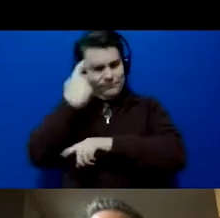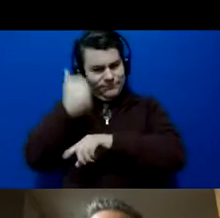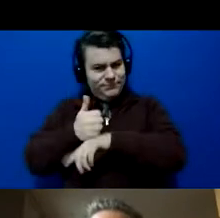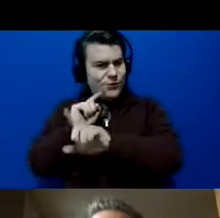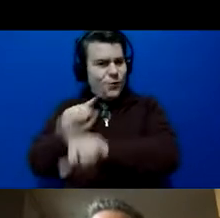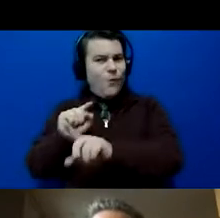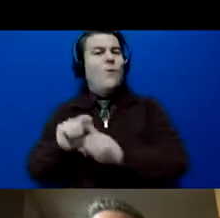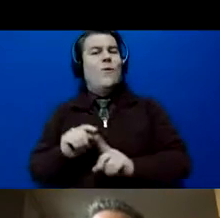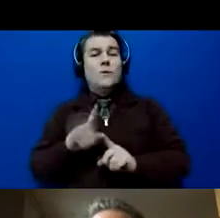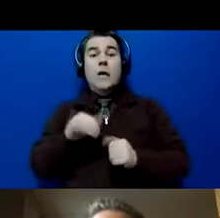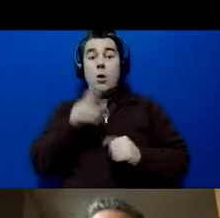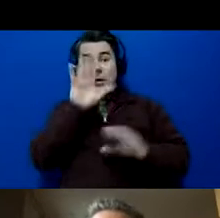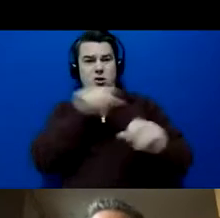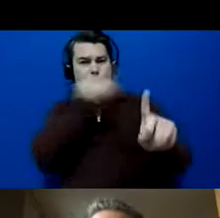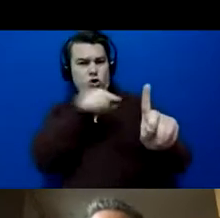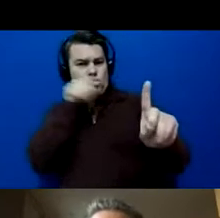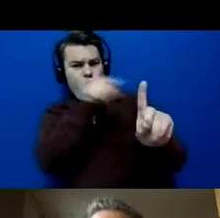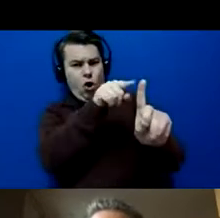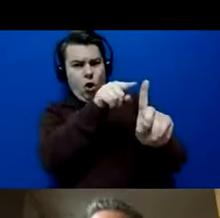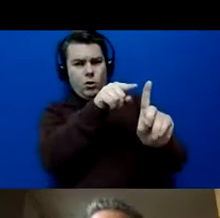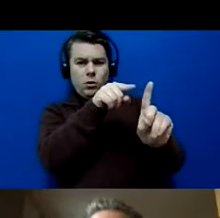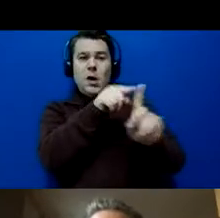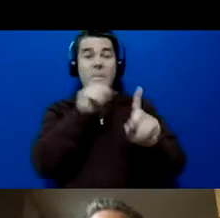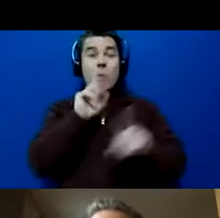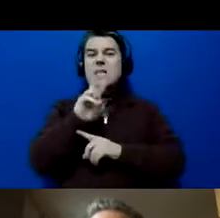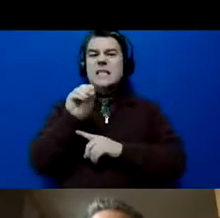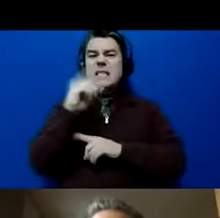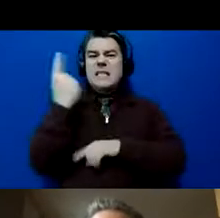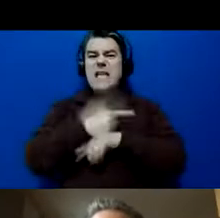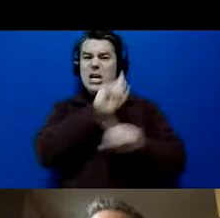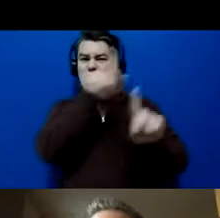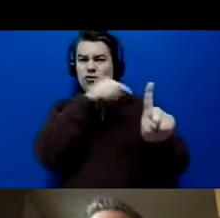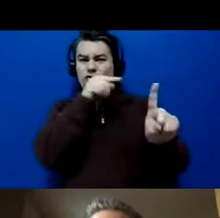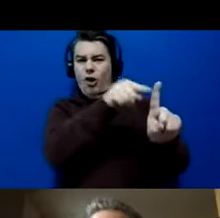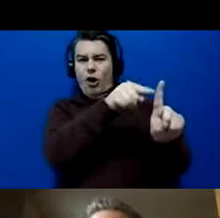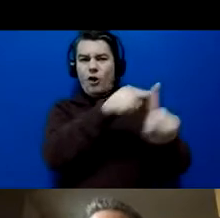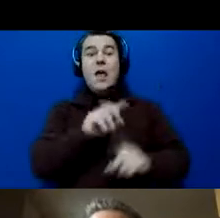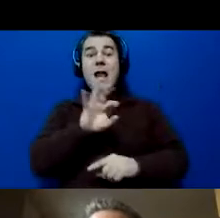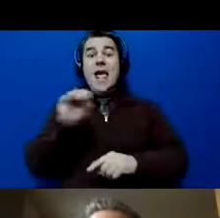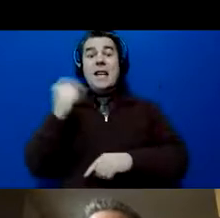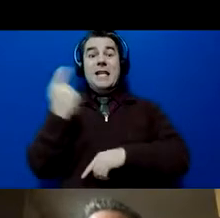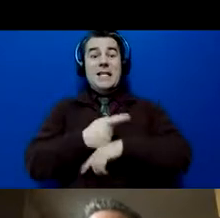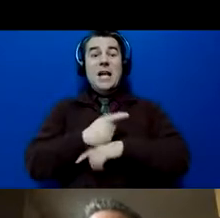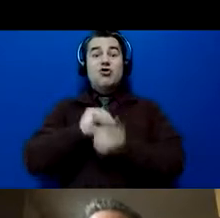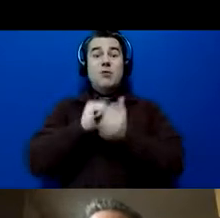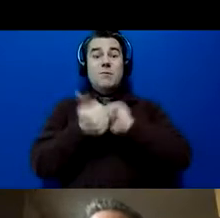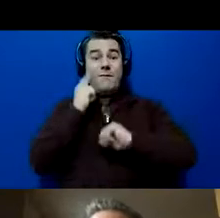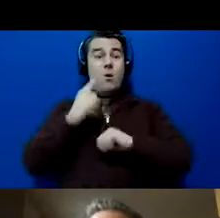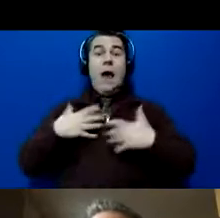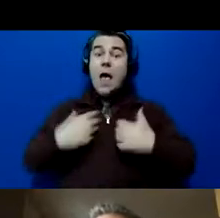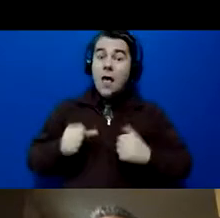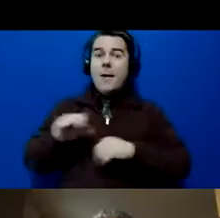Focusing in on our target, our 60-day target, and our 90-day transformation for our health and for our business.